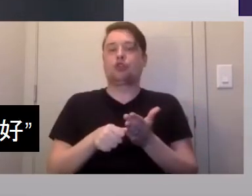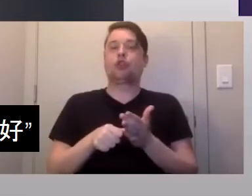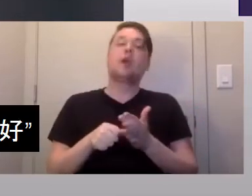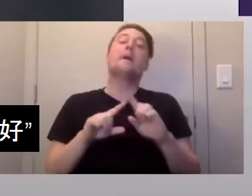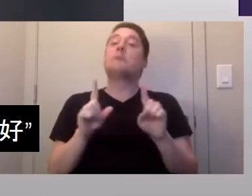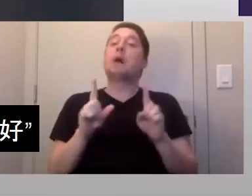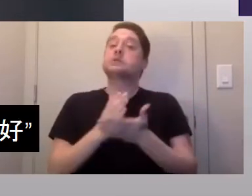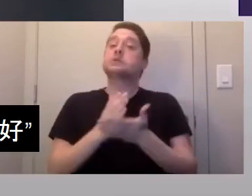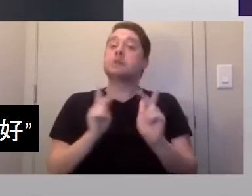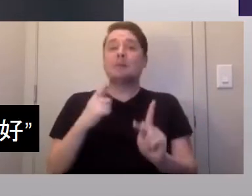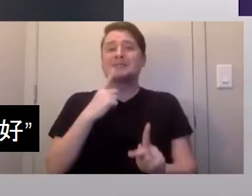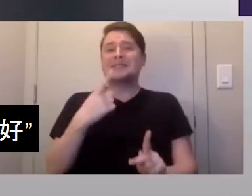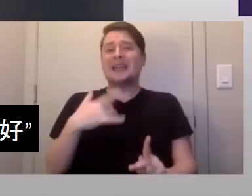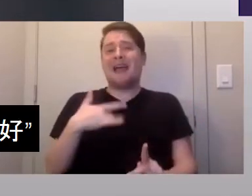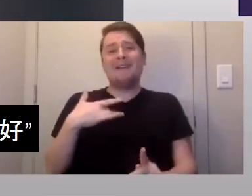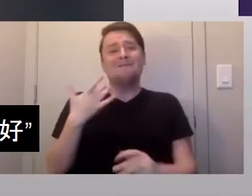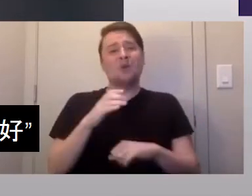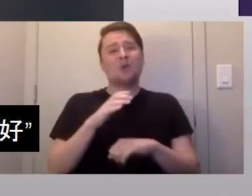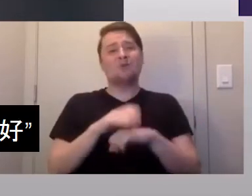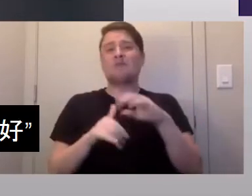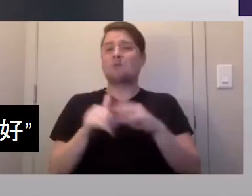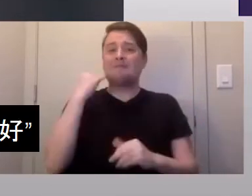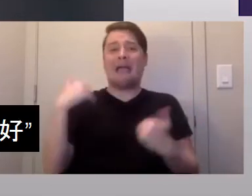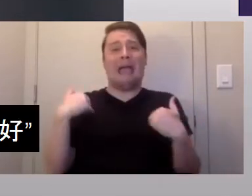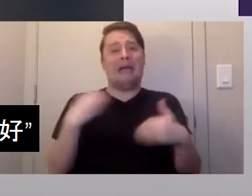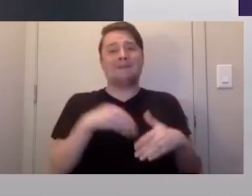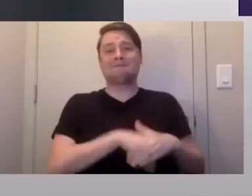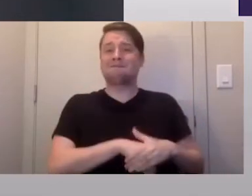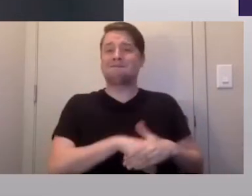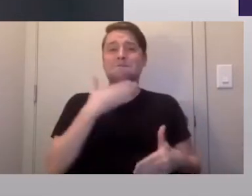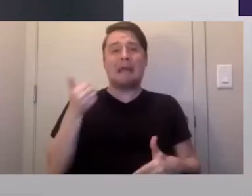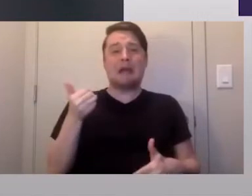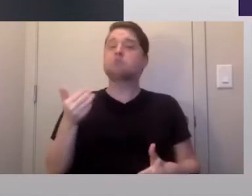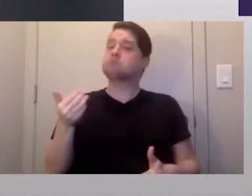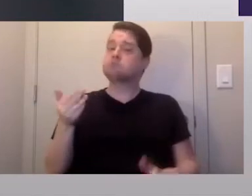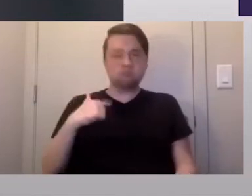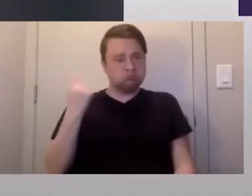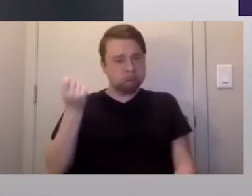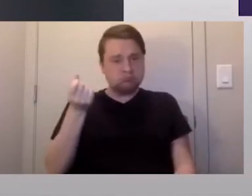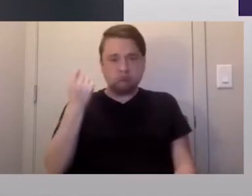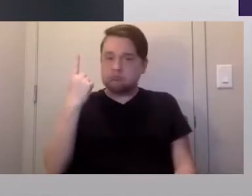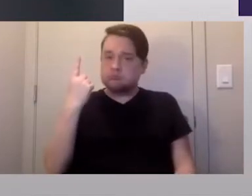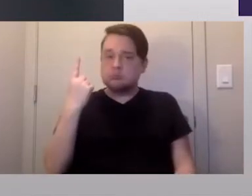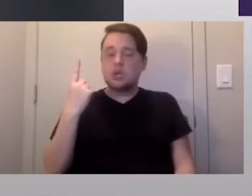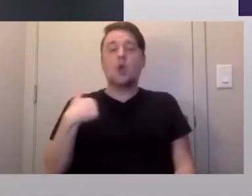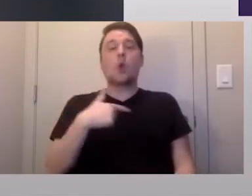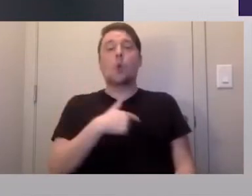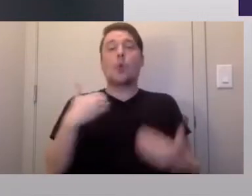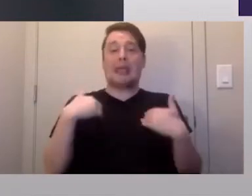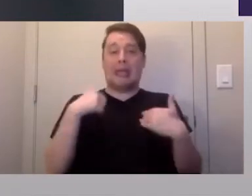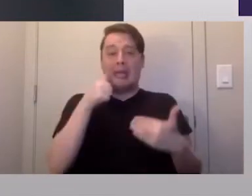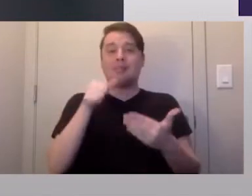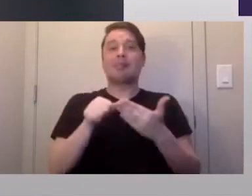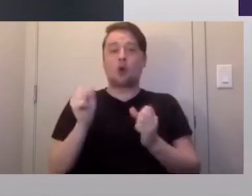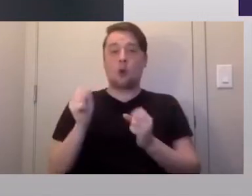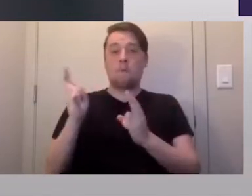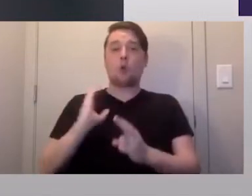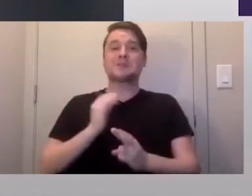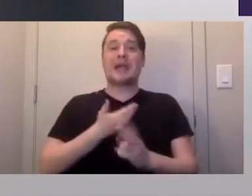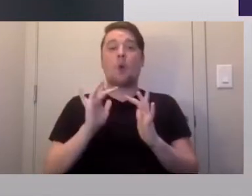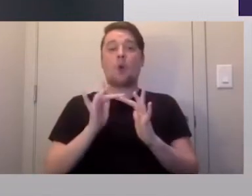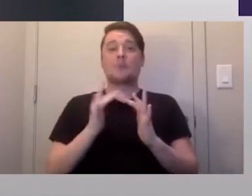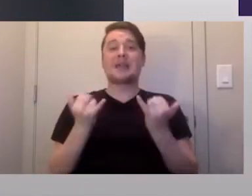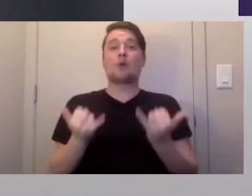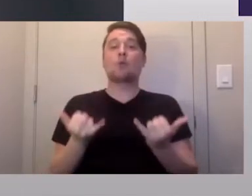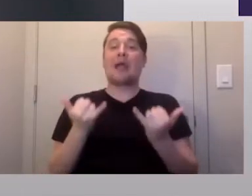folks have said, look, I'd just feel more comfortable if I had one. And we heard that. And so we have a letter up on our website now